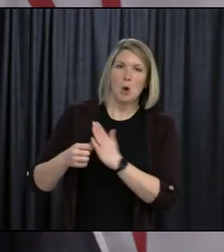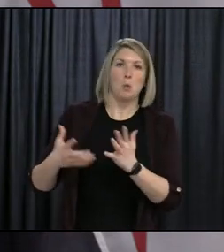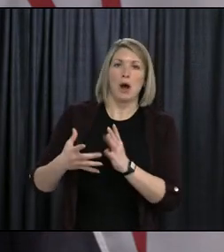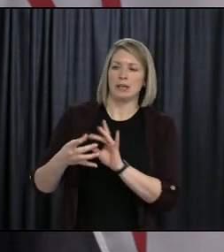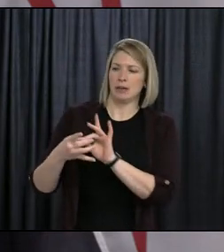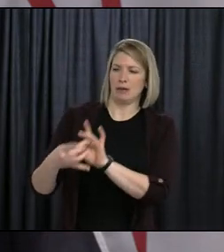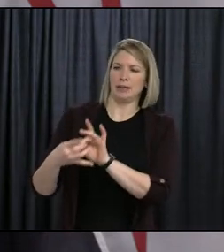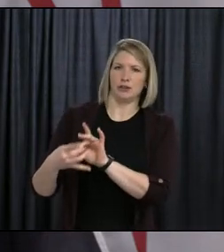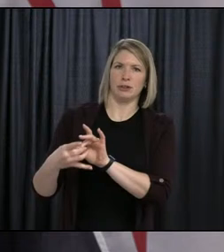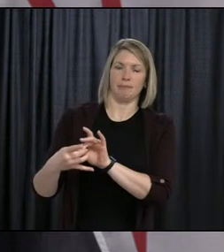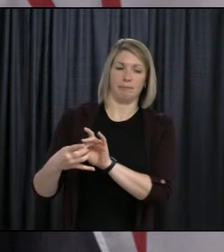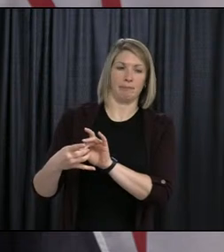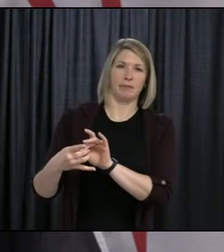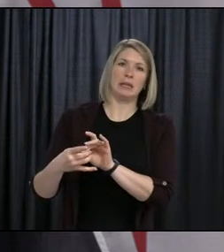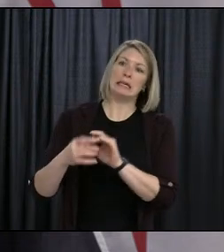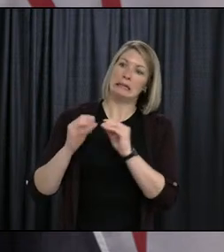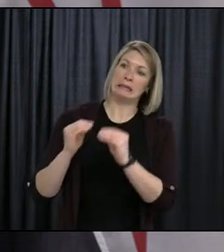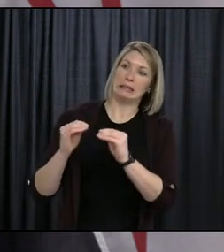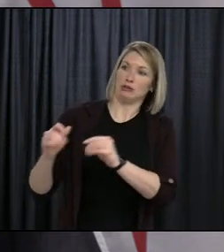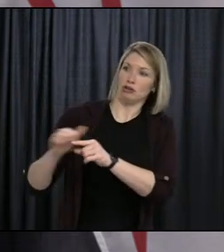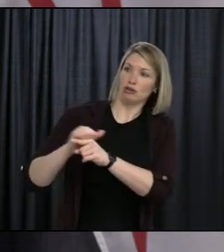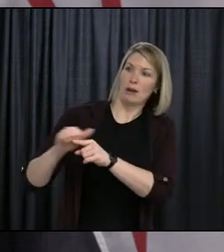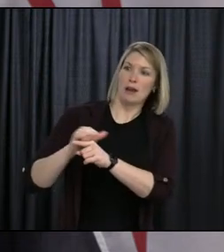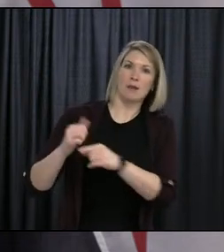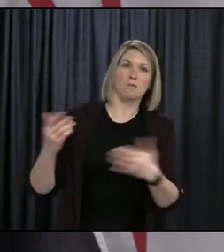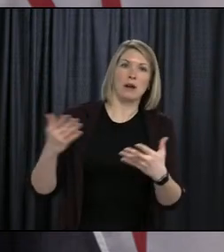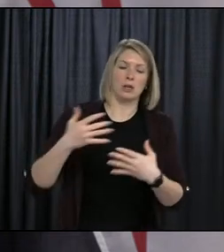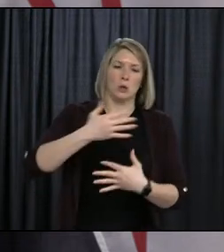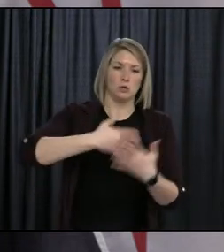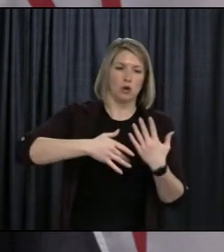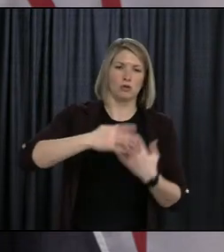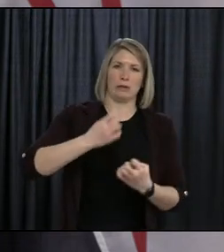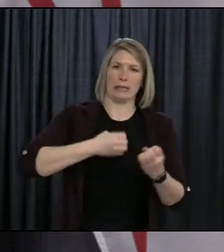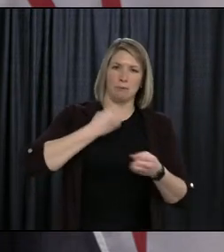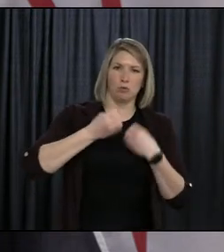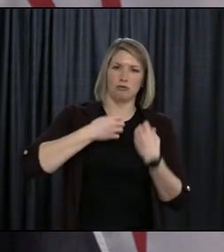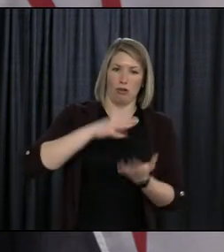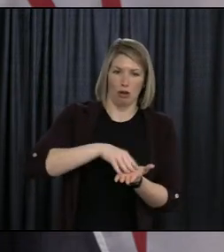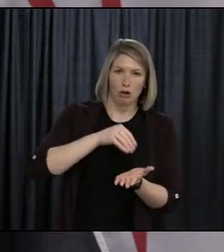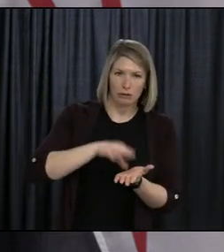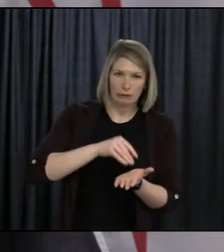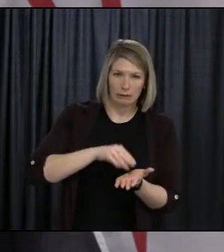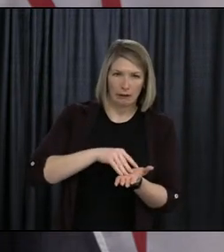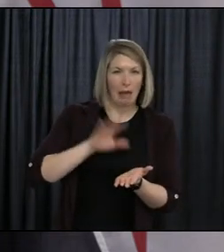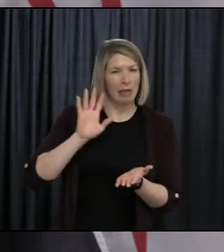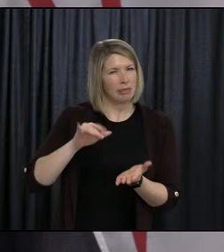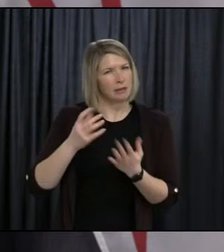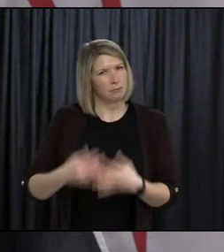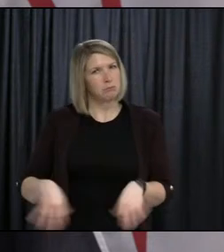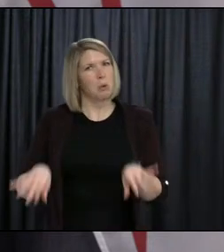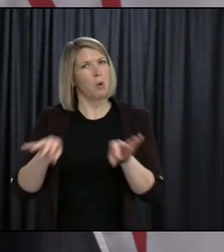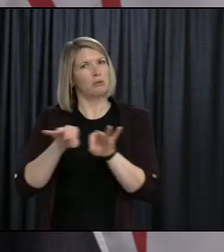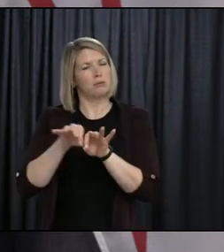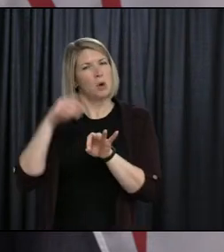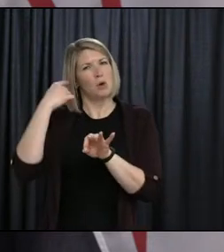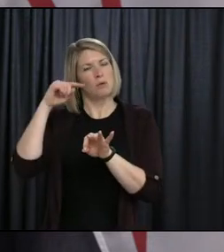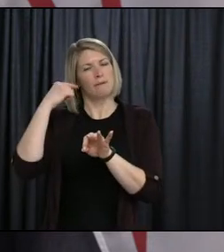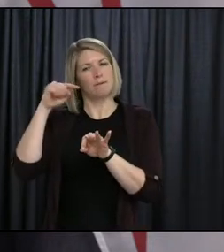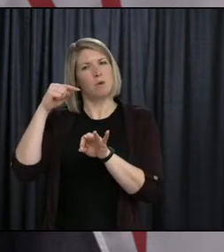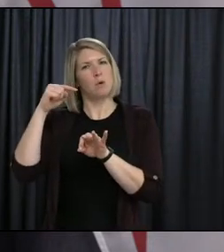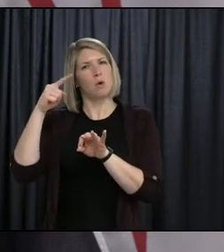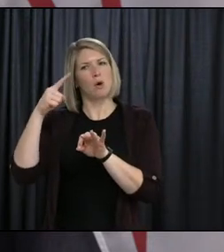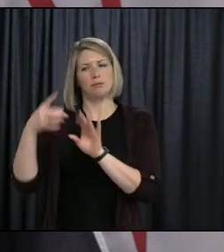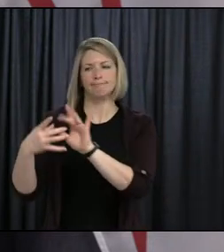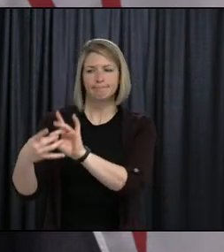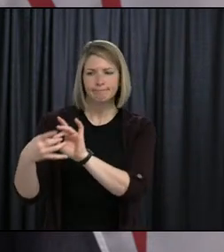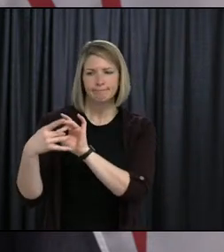social-emotional learning. Those are really key elements of a well-rounded education in a modern context